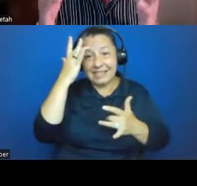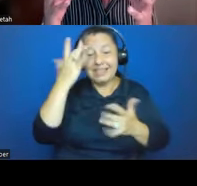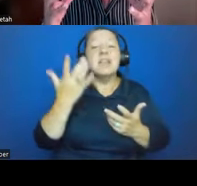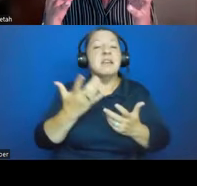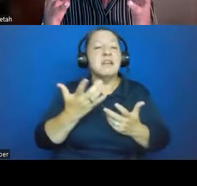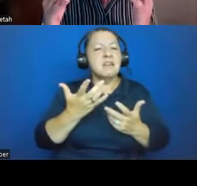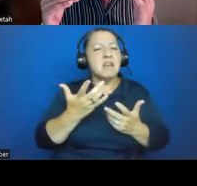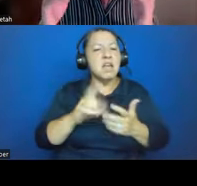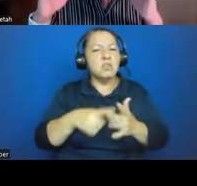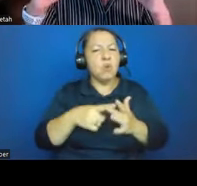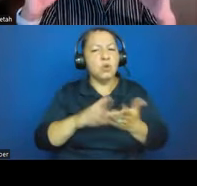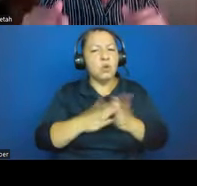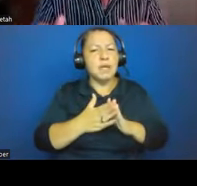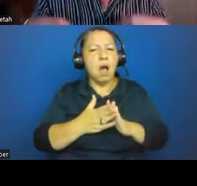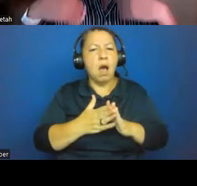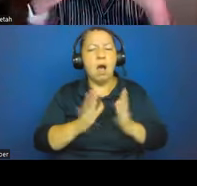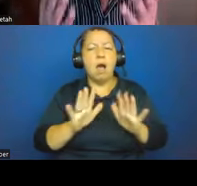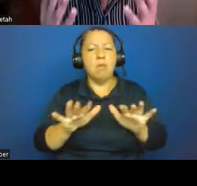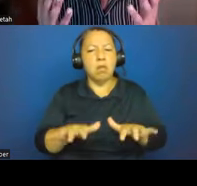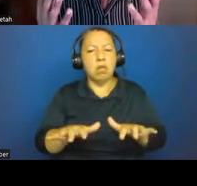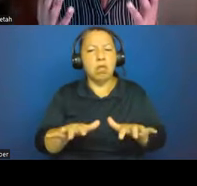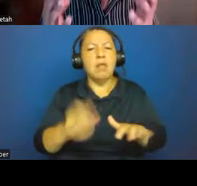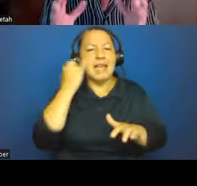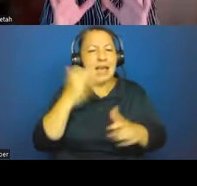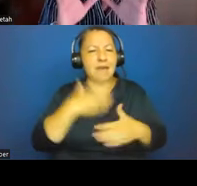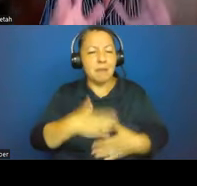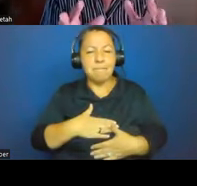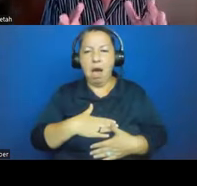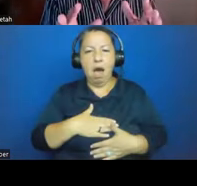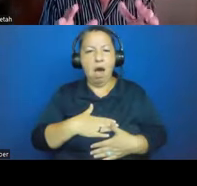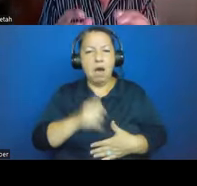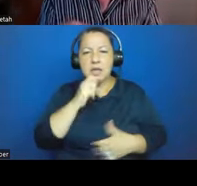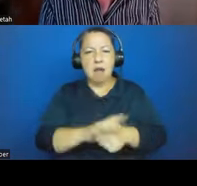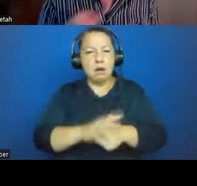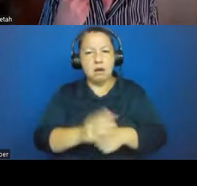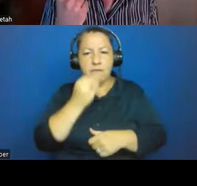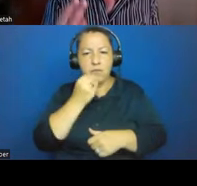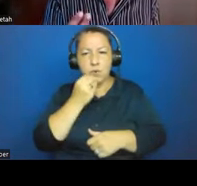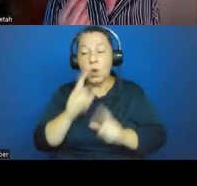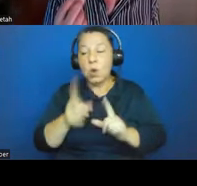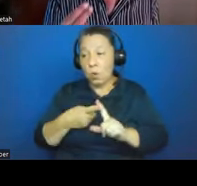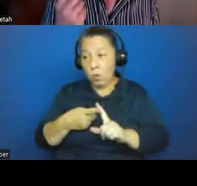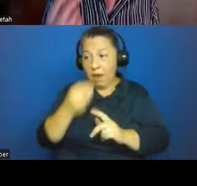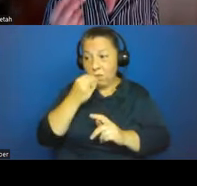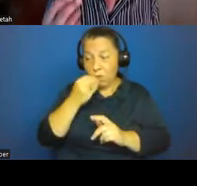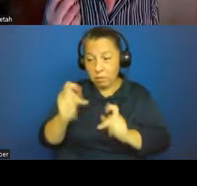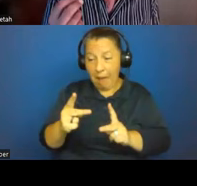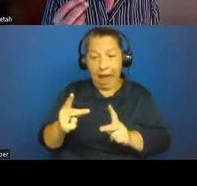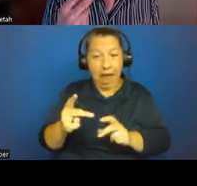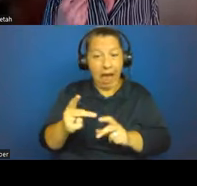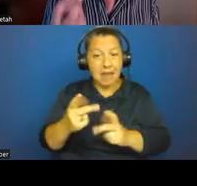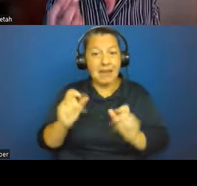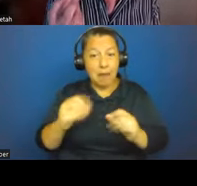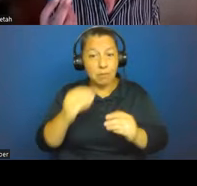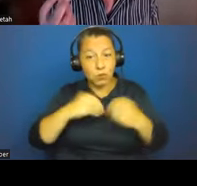if the body is malnourished. It comes back the moment there's food with a vengeance. So that starts to explain some of these